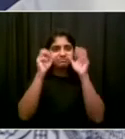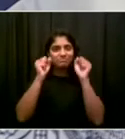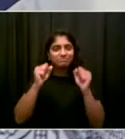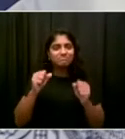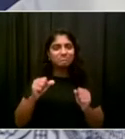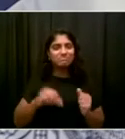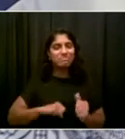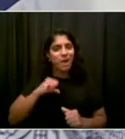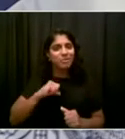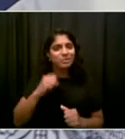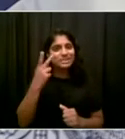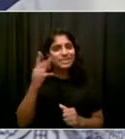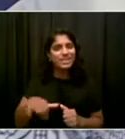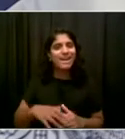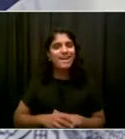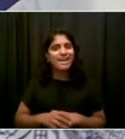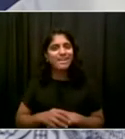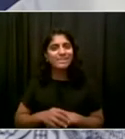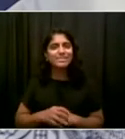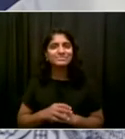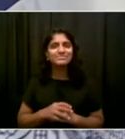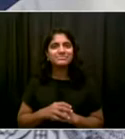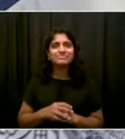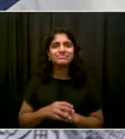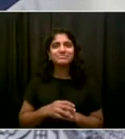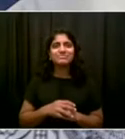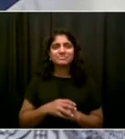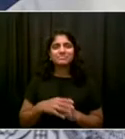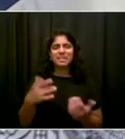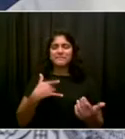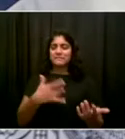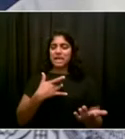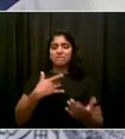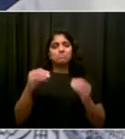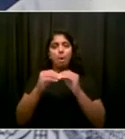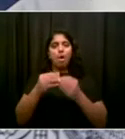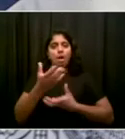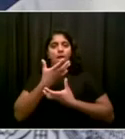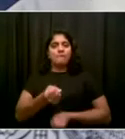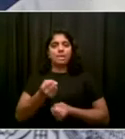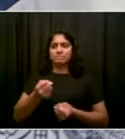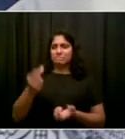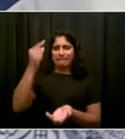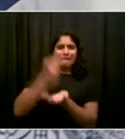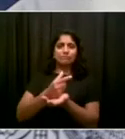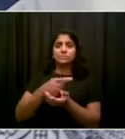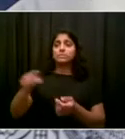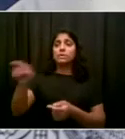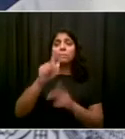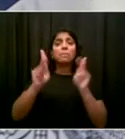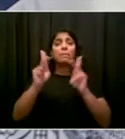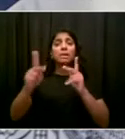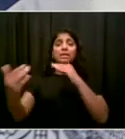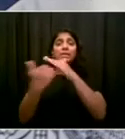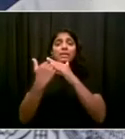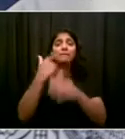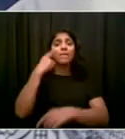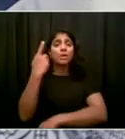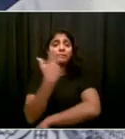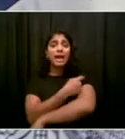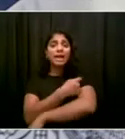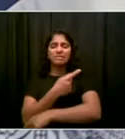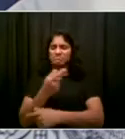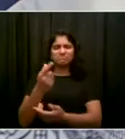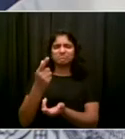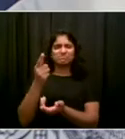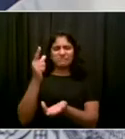health care to all New Yorkers. And this is something Mitch and I worked on a lot a few years ago. NYC Care. I want to keep telling everyone. Available to